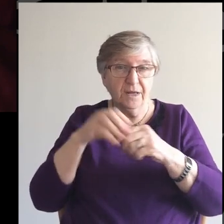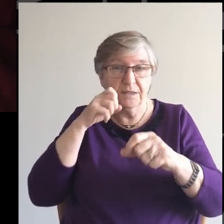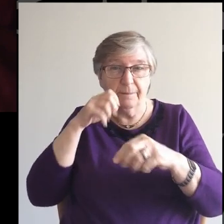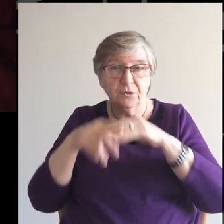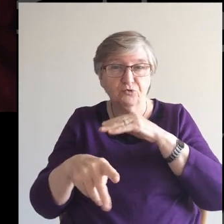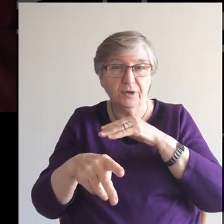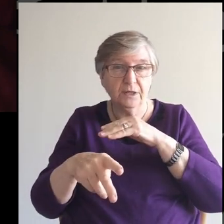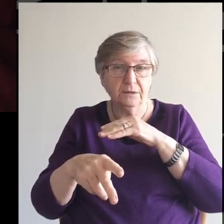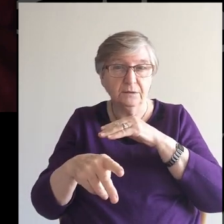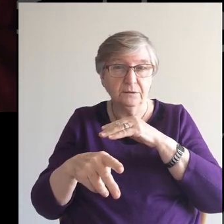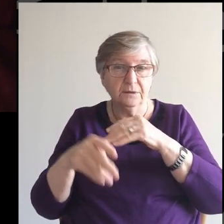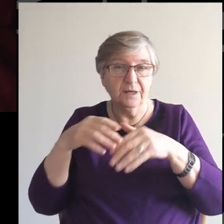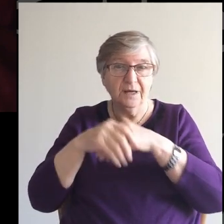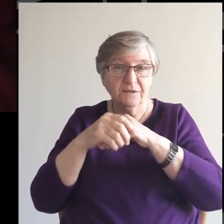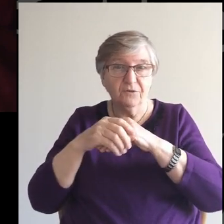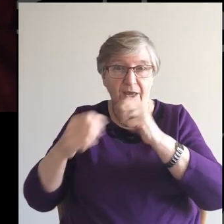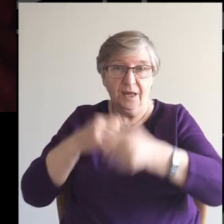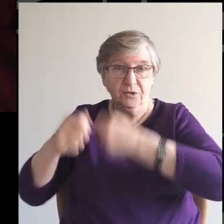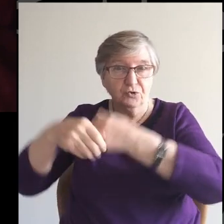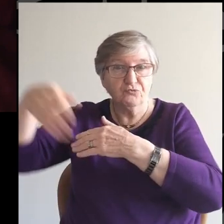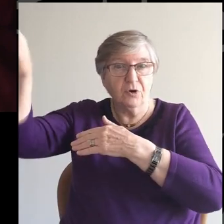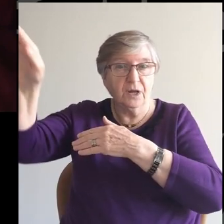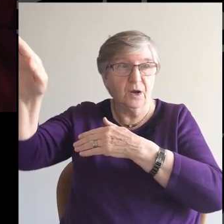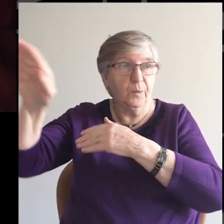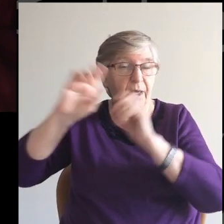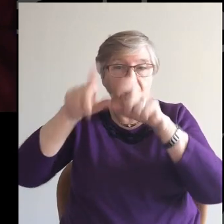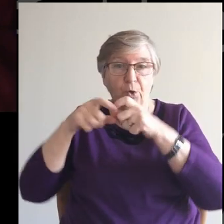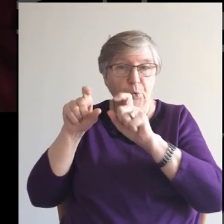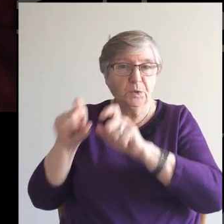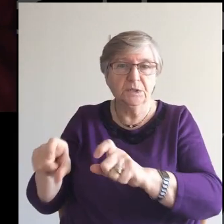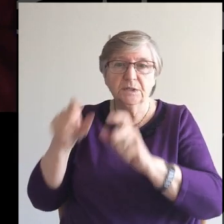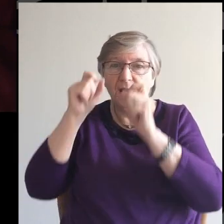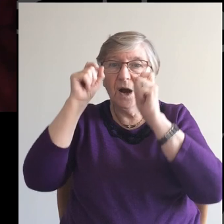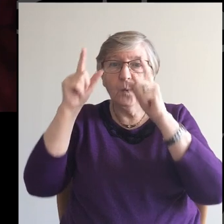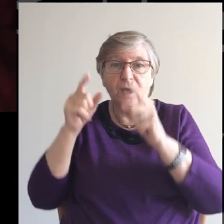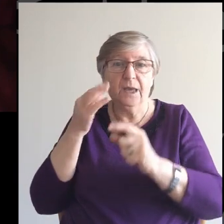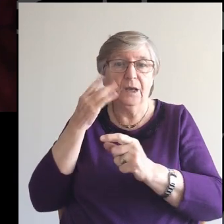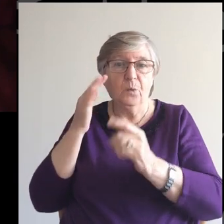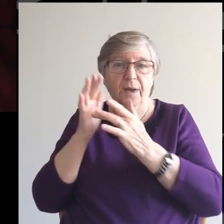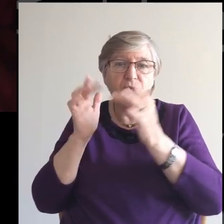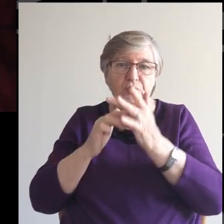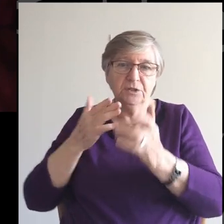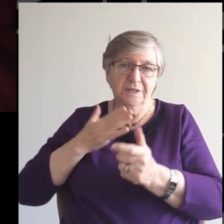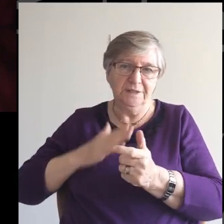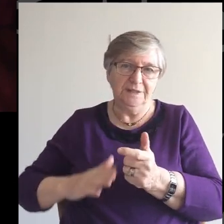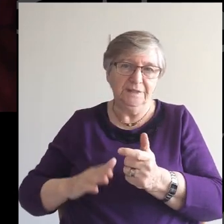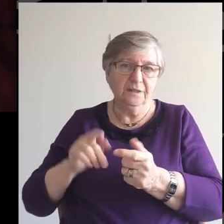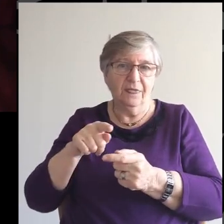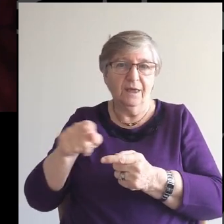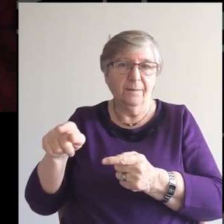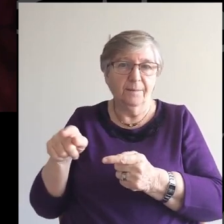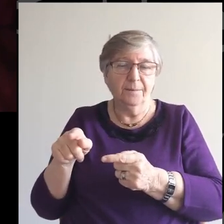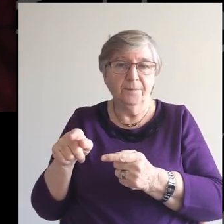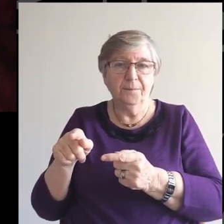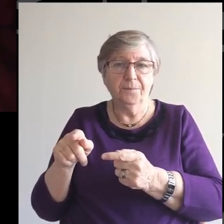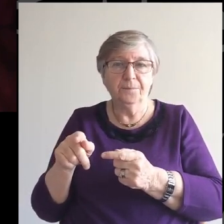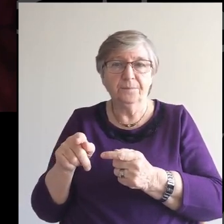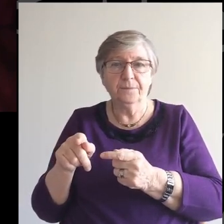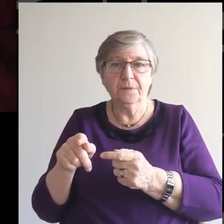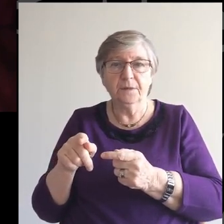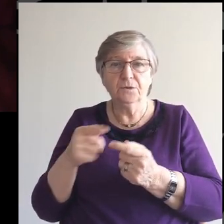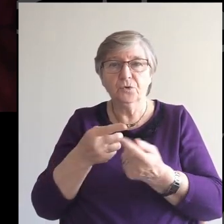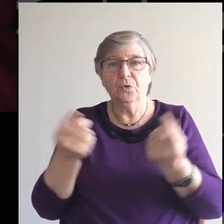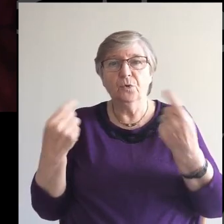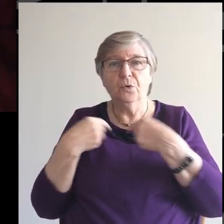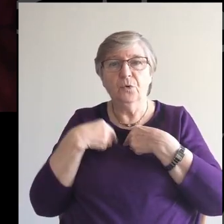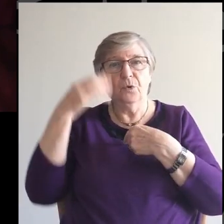Of desertion By close friends Who couldn't even stay awake with him When he needed them When he And